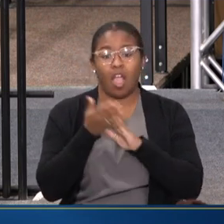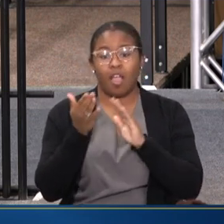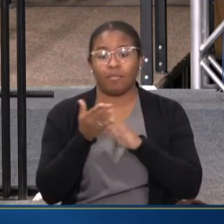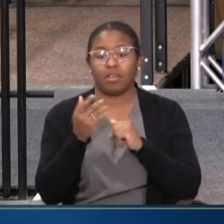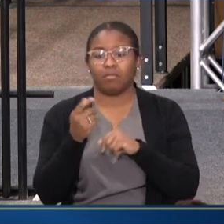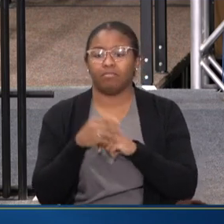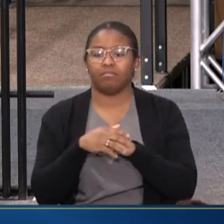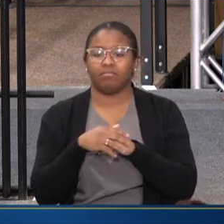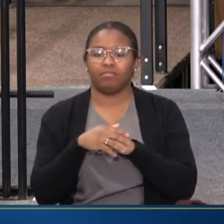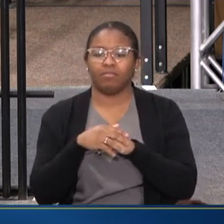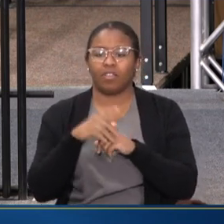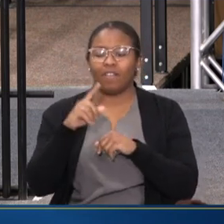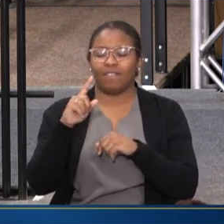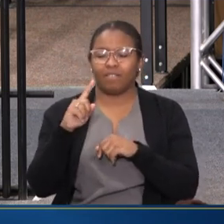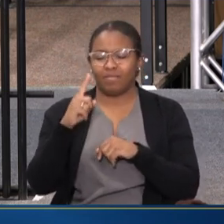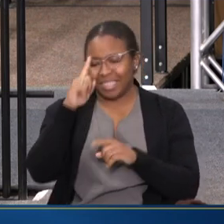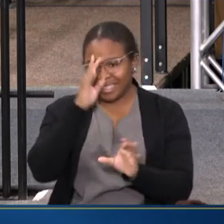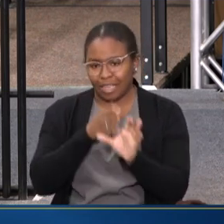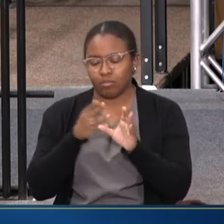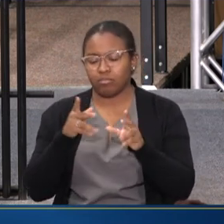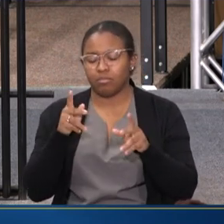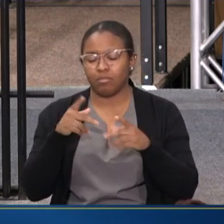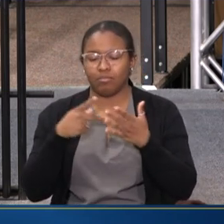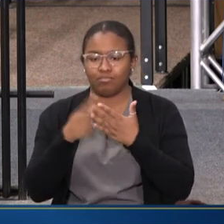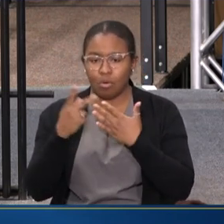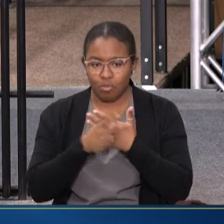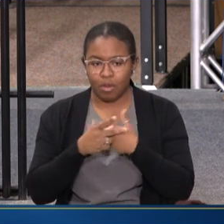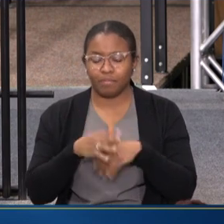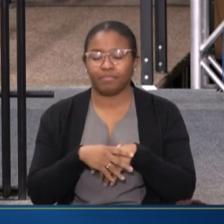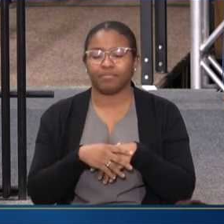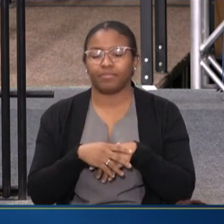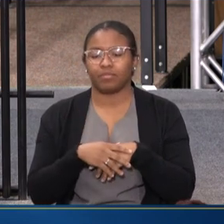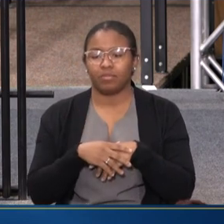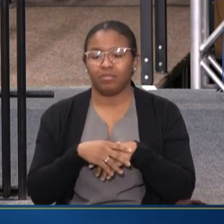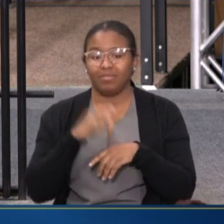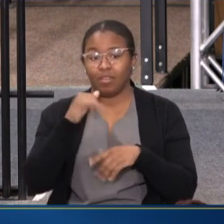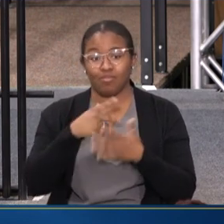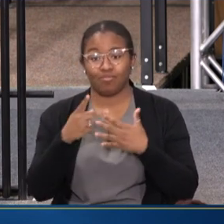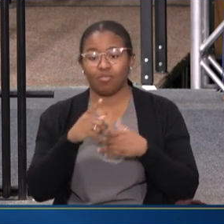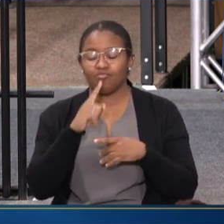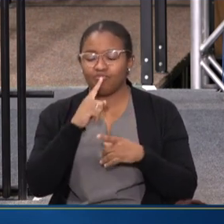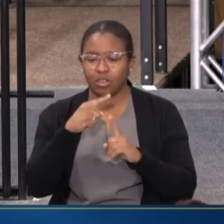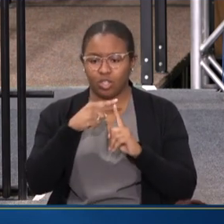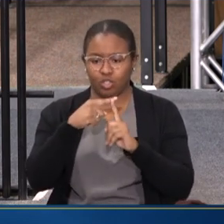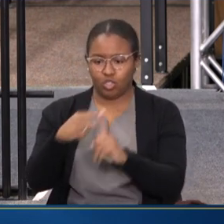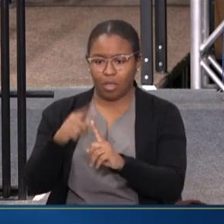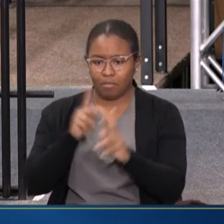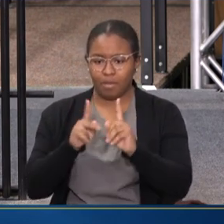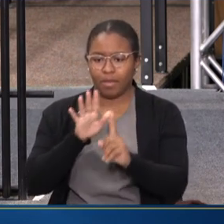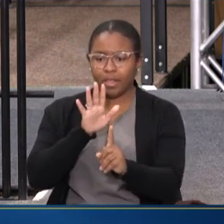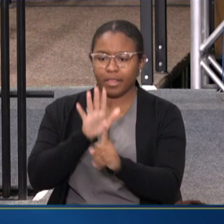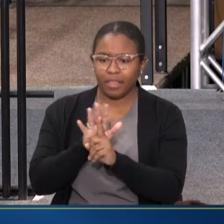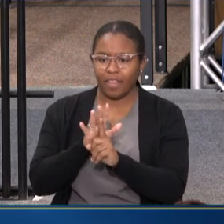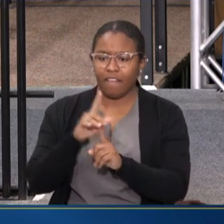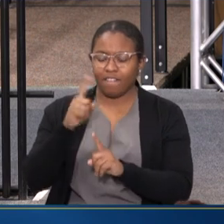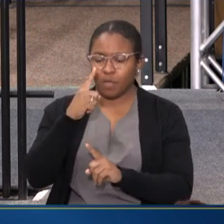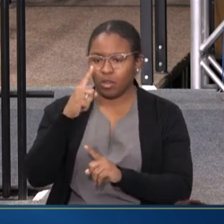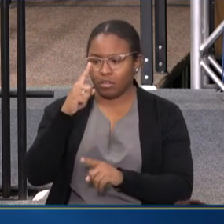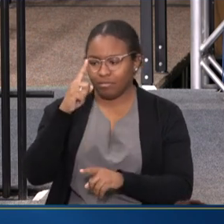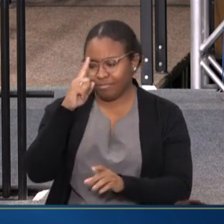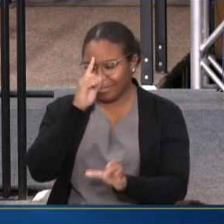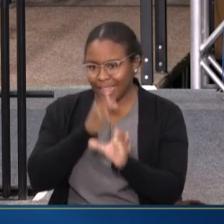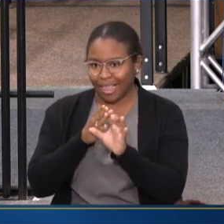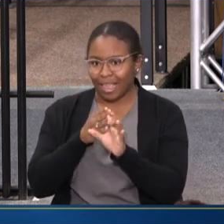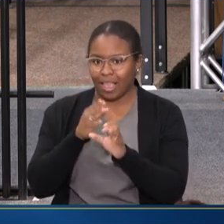PSYCHOSIS PROGRAM, COORDINATED SPECIALTY CARE PROGRAM. THAT REALLY WORKS AT TARGETING PEOPLE EXPERIENCING THEIR FIRST PSYCHOTIC EPISODE